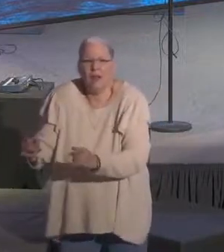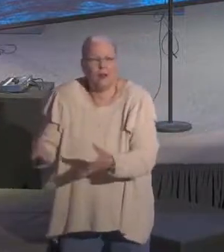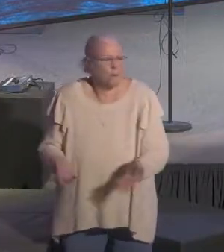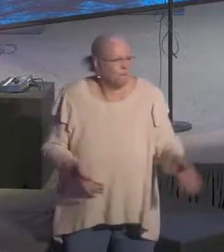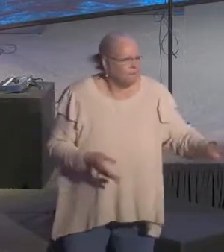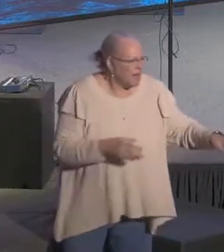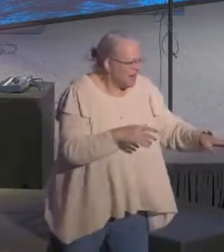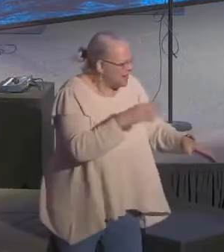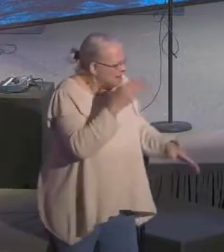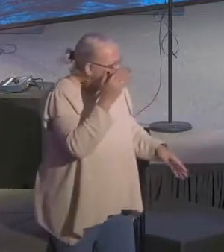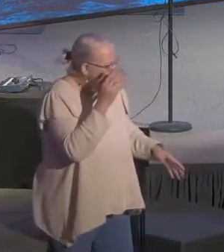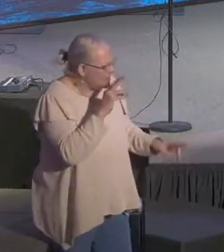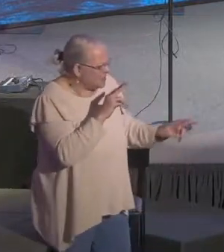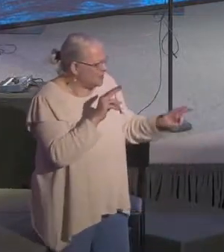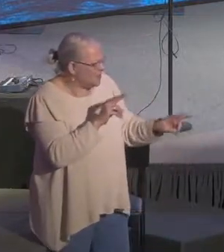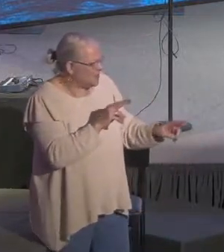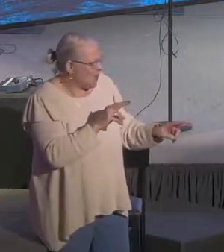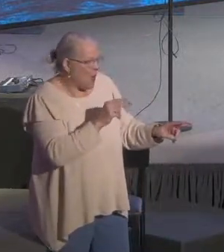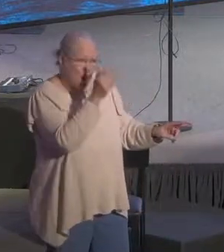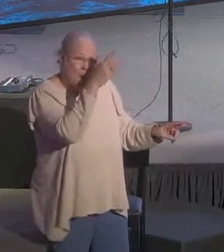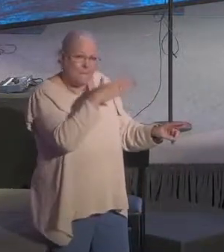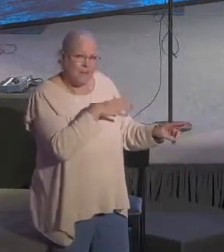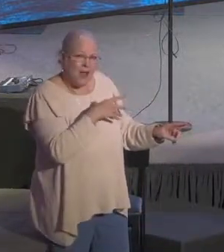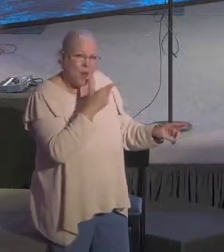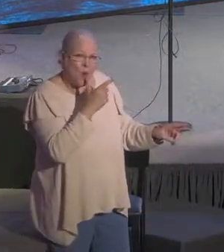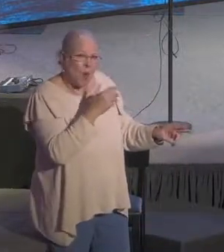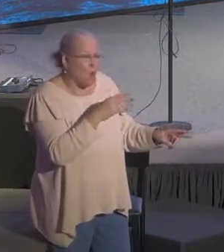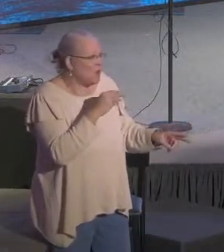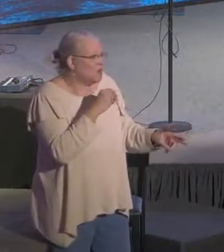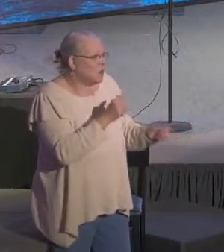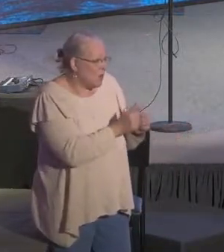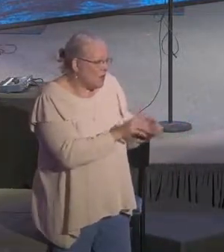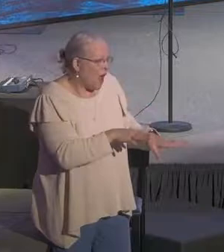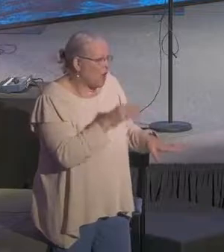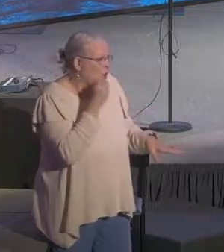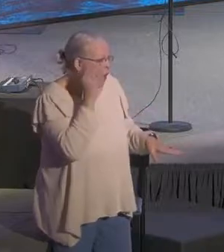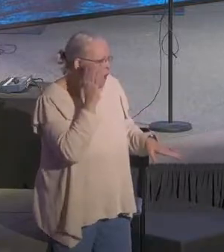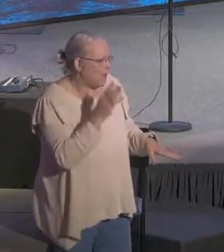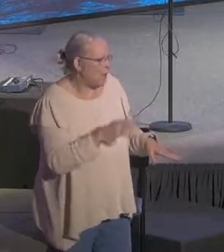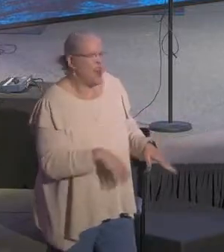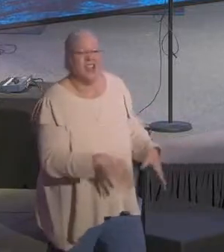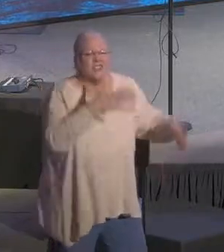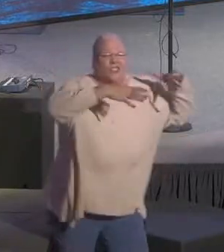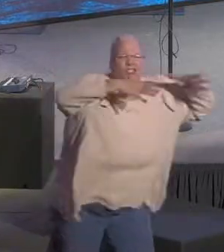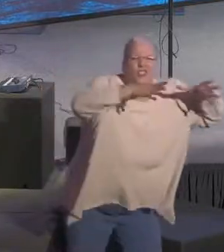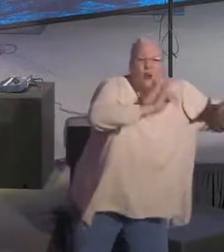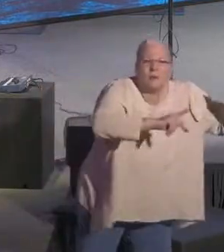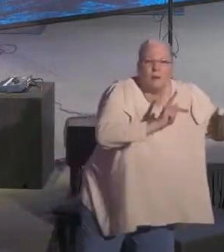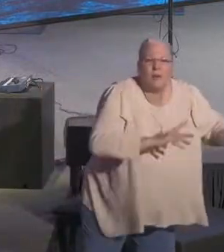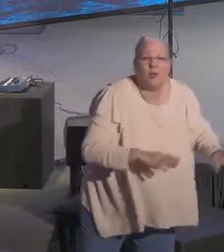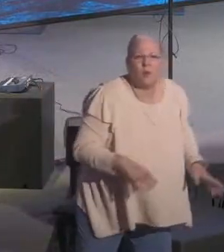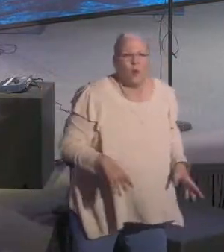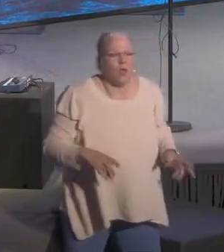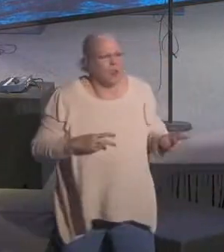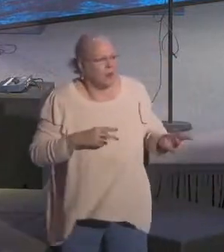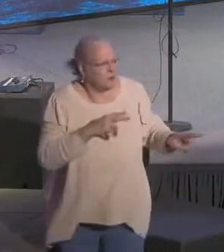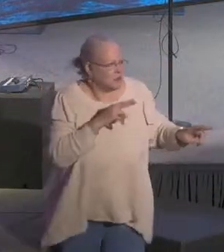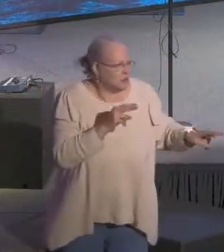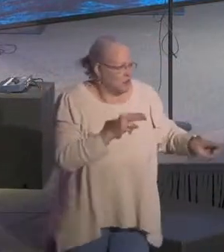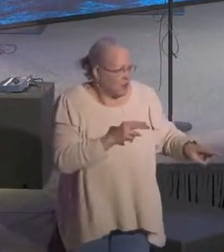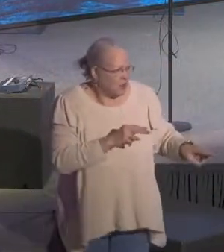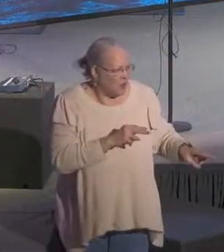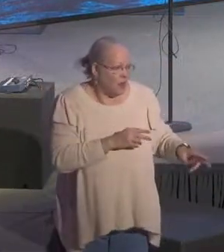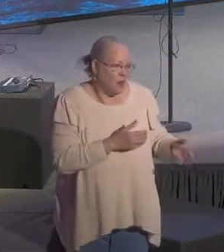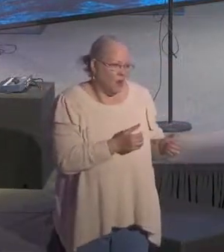homeless screaming at some people. And my first instinct was to go and tell him, hey, keep it quiet, buddy, but I realized this guy appeared to be